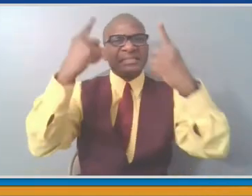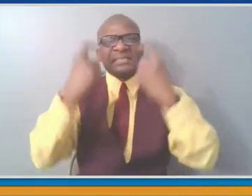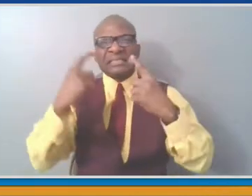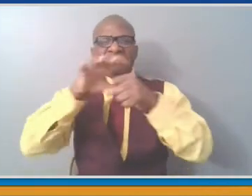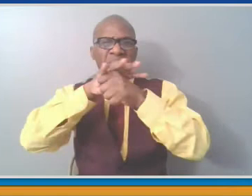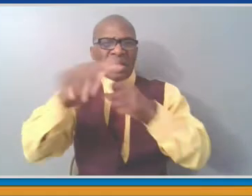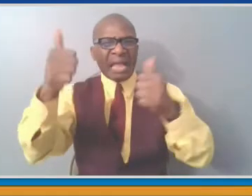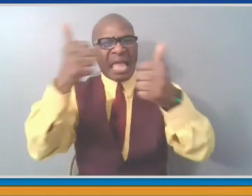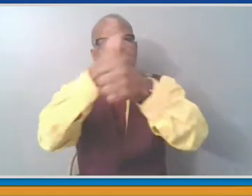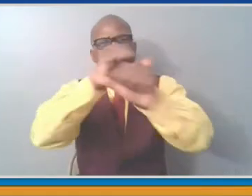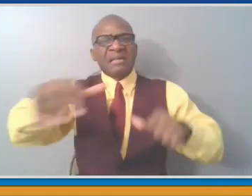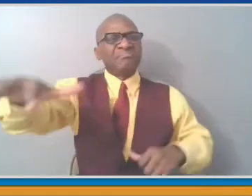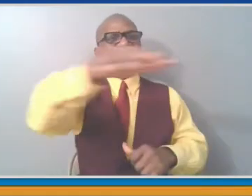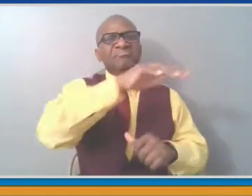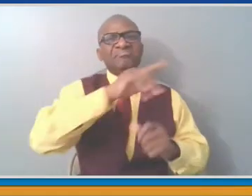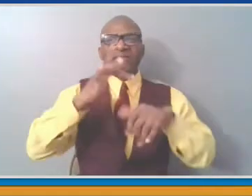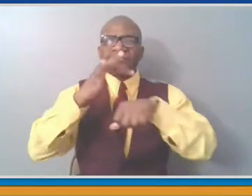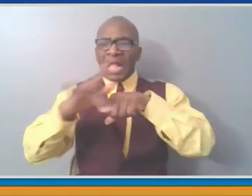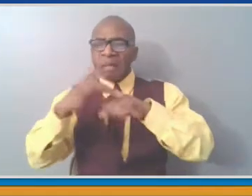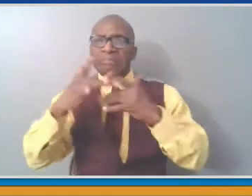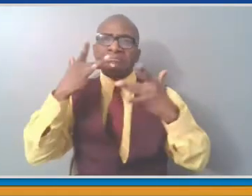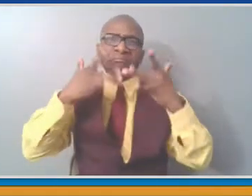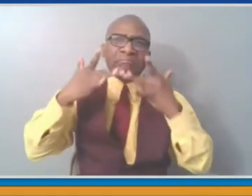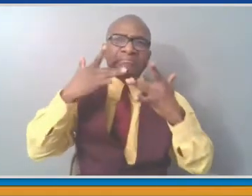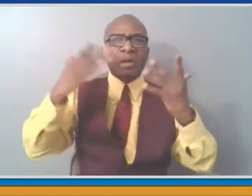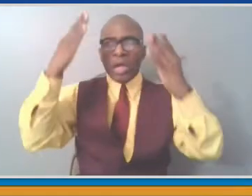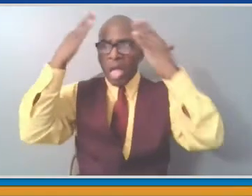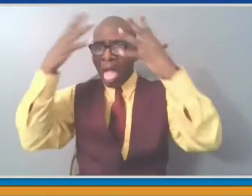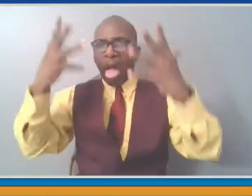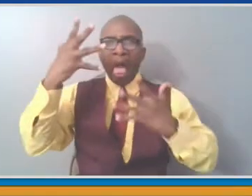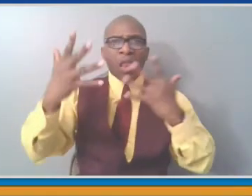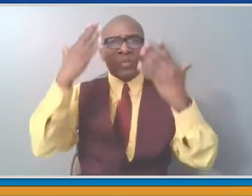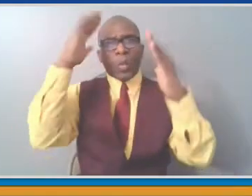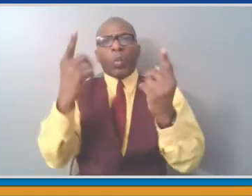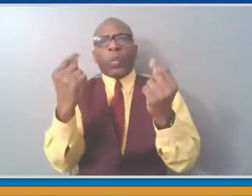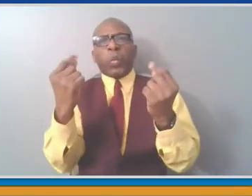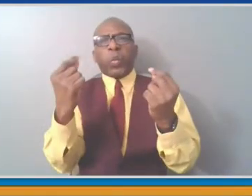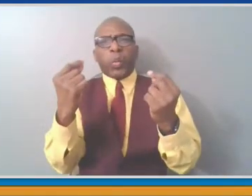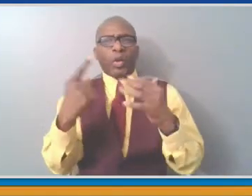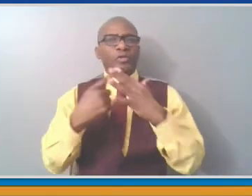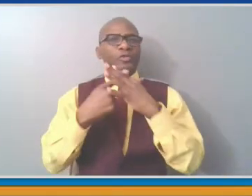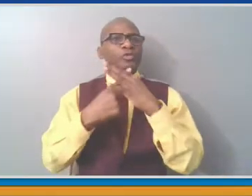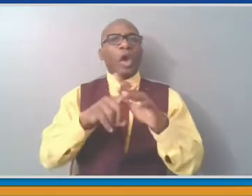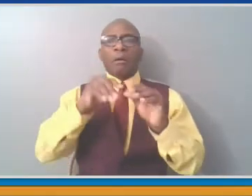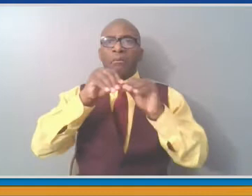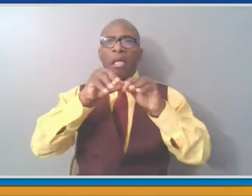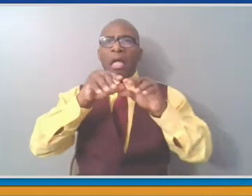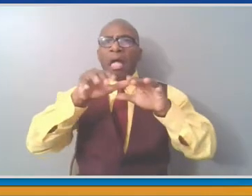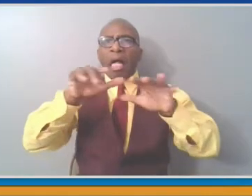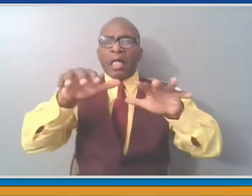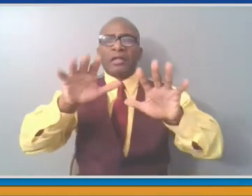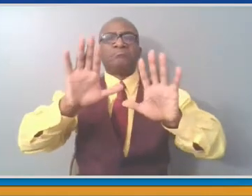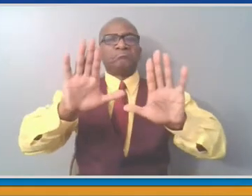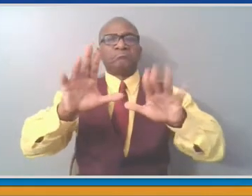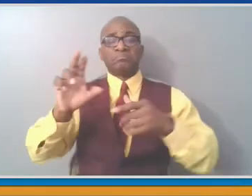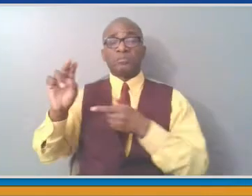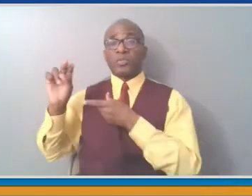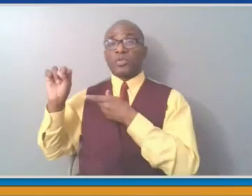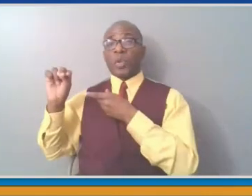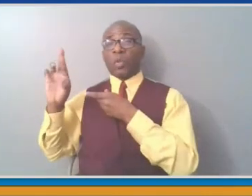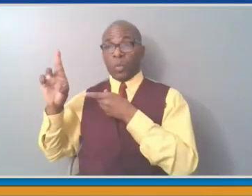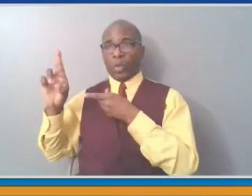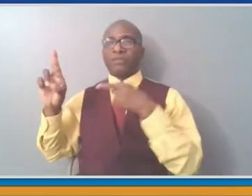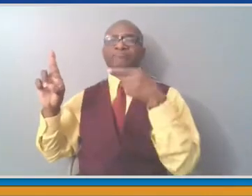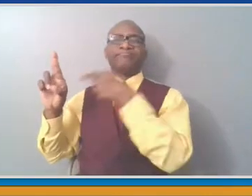figure out what do we do next thought about it in a very general way. The city of New Rochelle thought about it in a very specific way because that's where the first